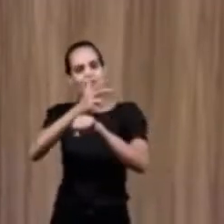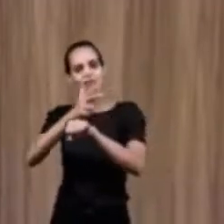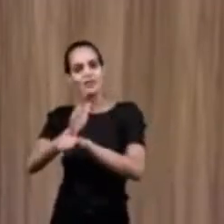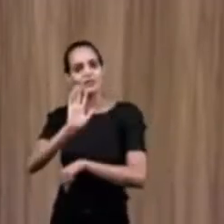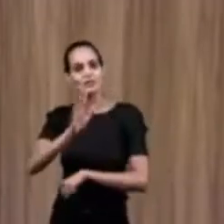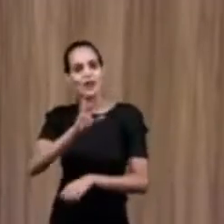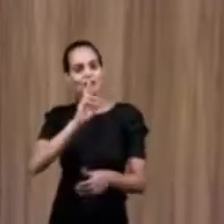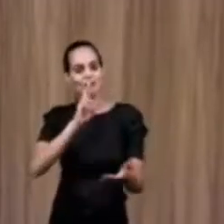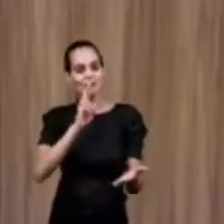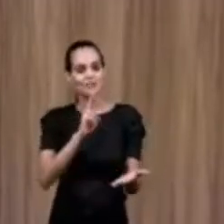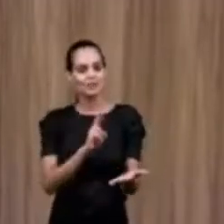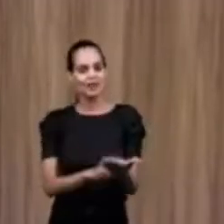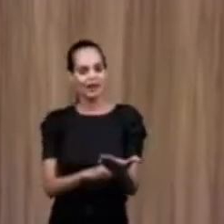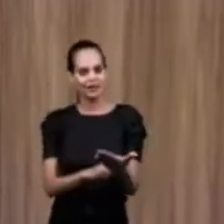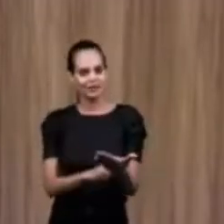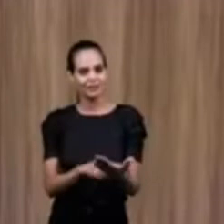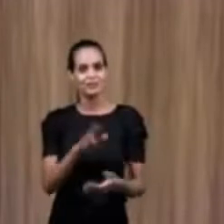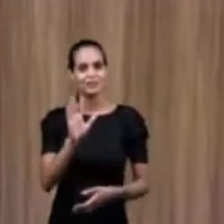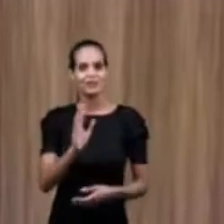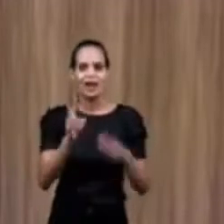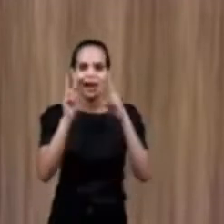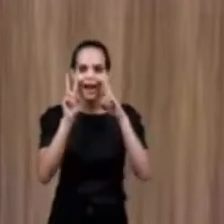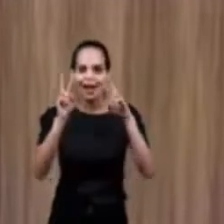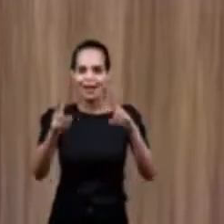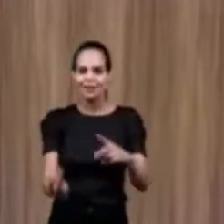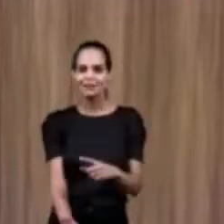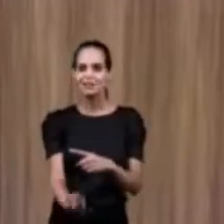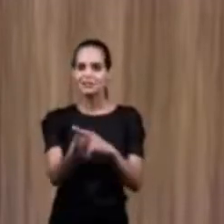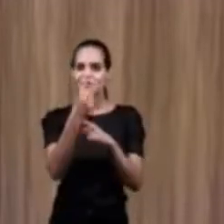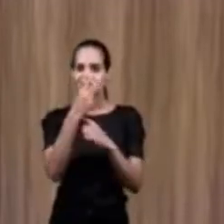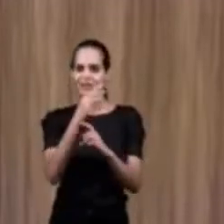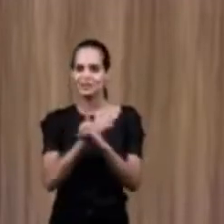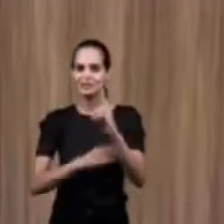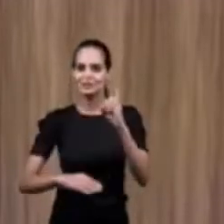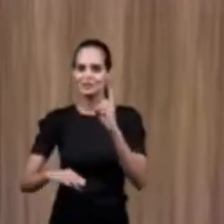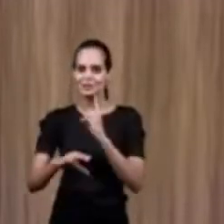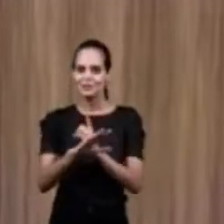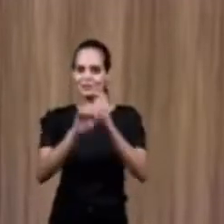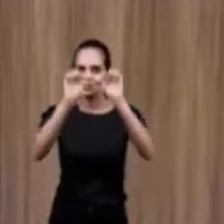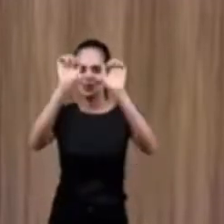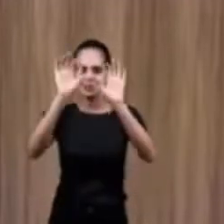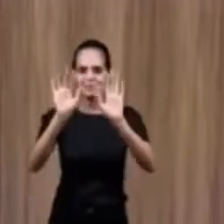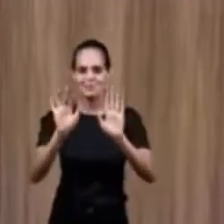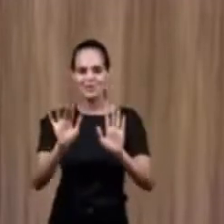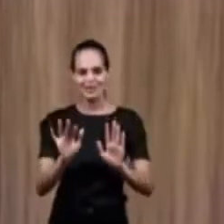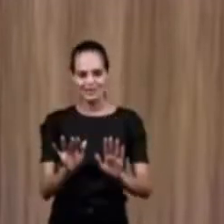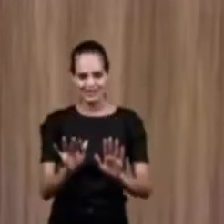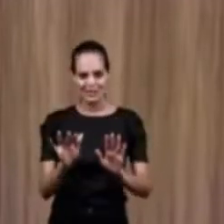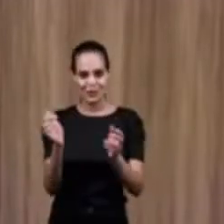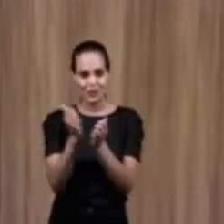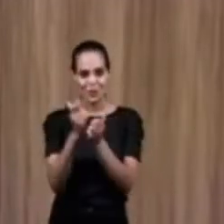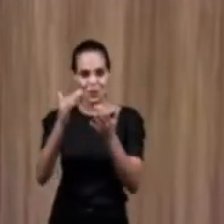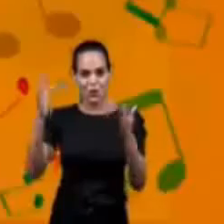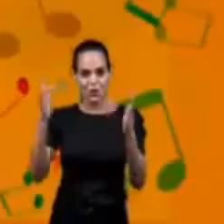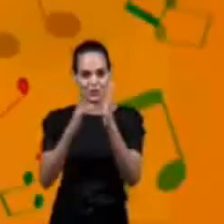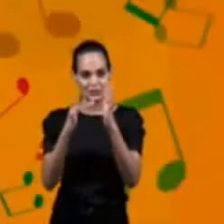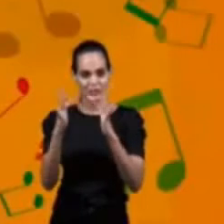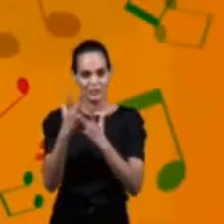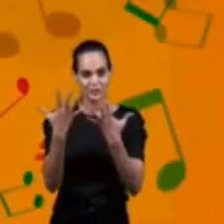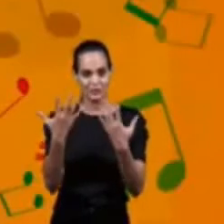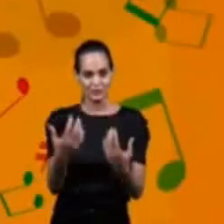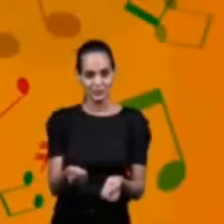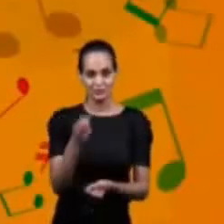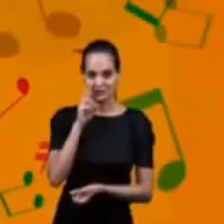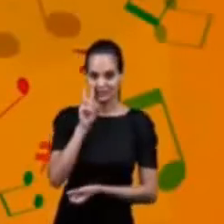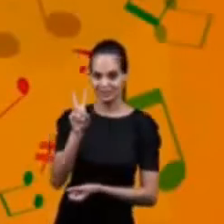And she's already. Seeing. The results. From this. Her sisters. Already participating. In services. And it's been receiving. A blessing.